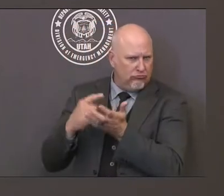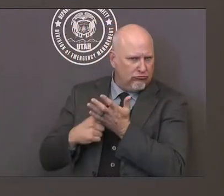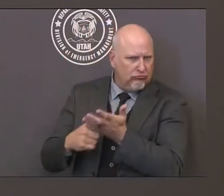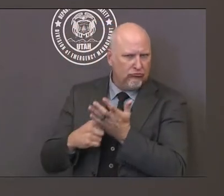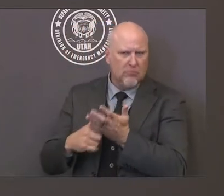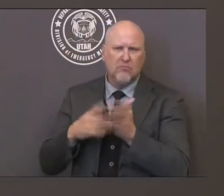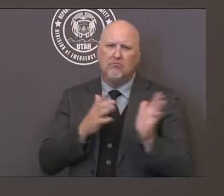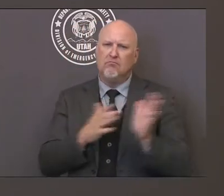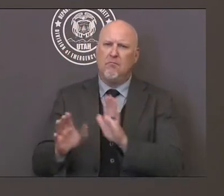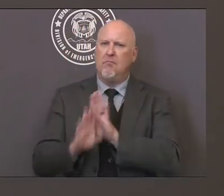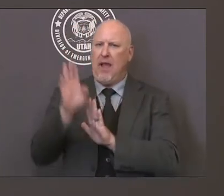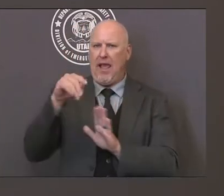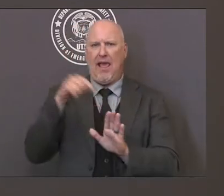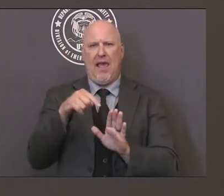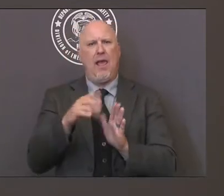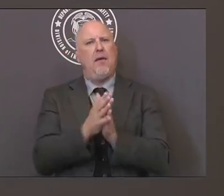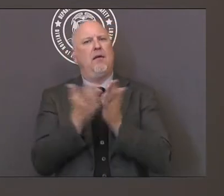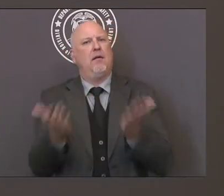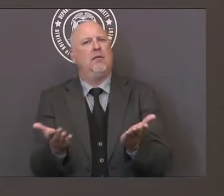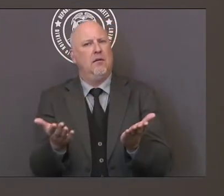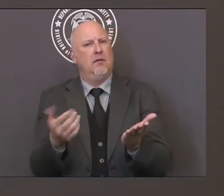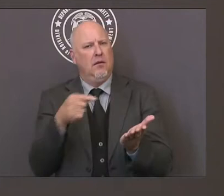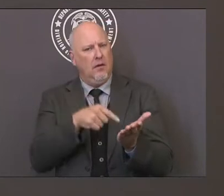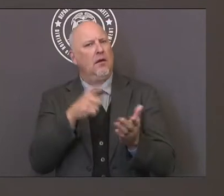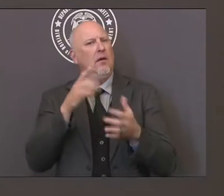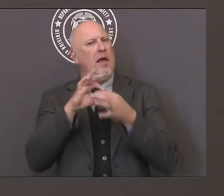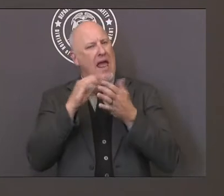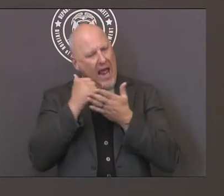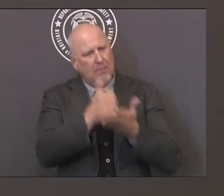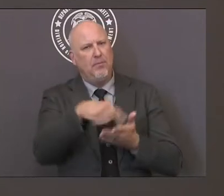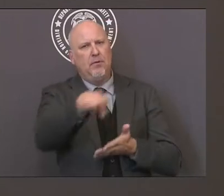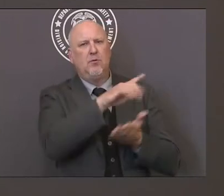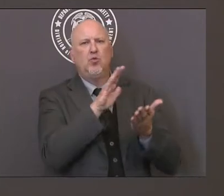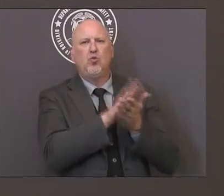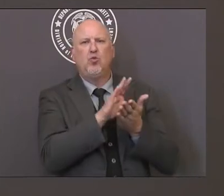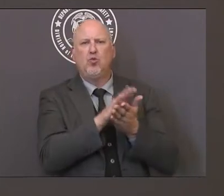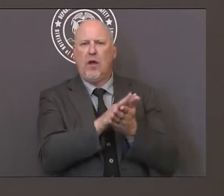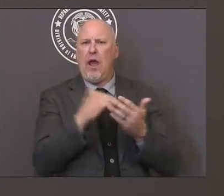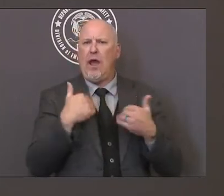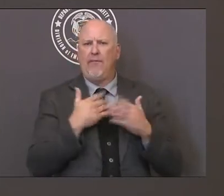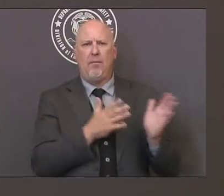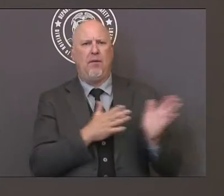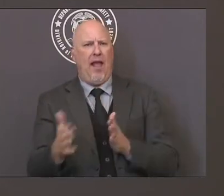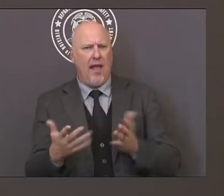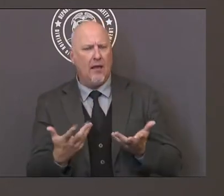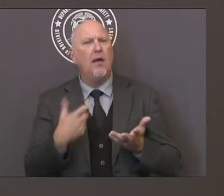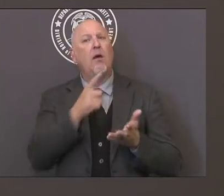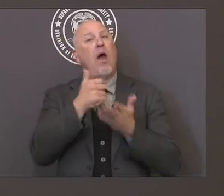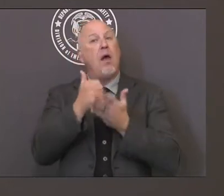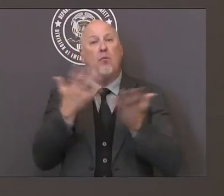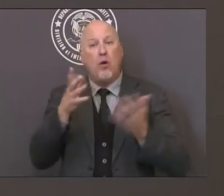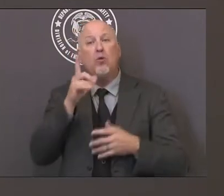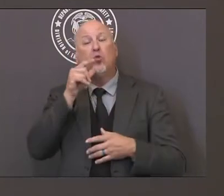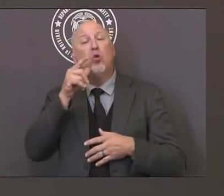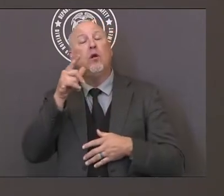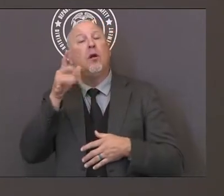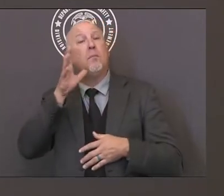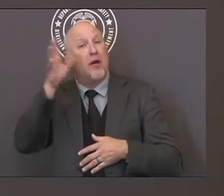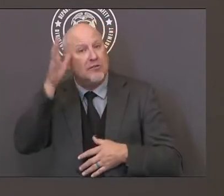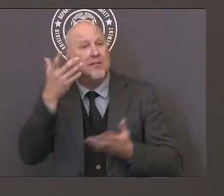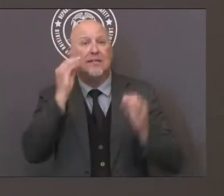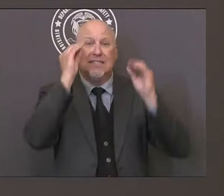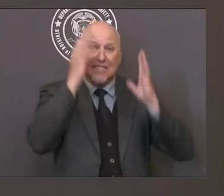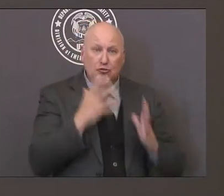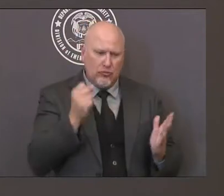and schools get ideas for how to open safe and stay open throughout the school year this has been